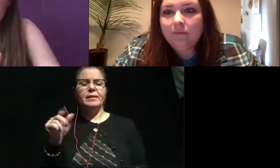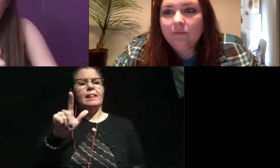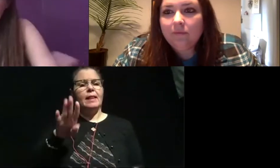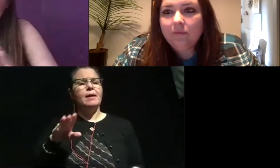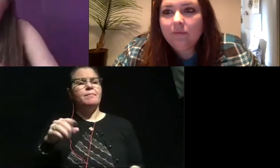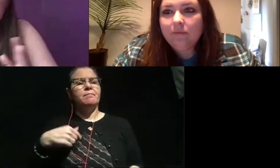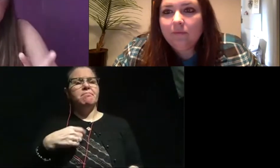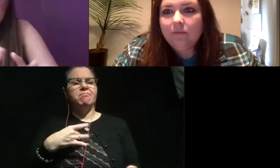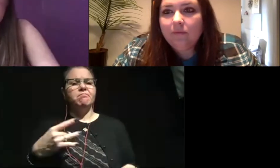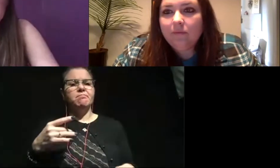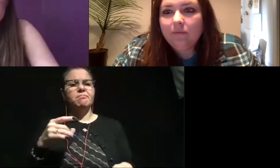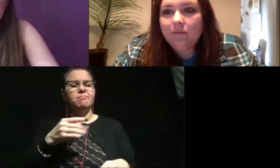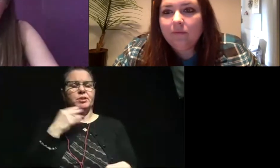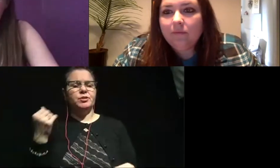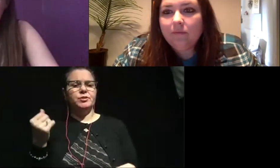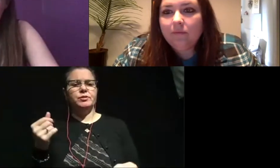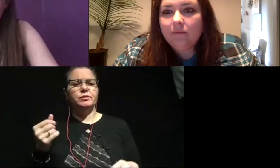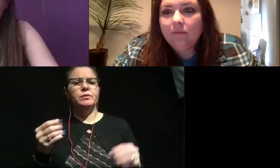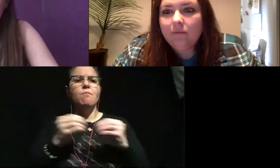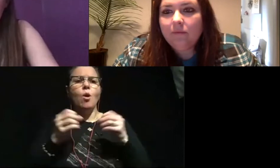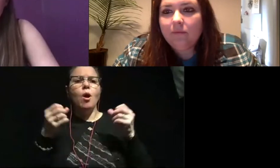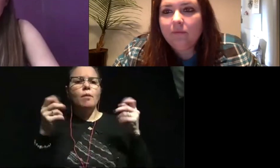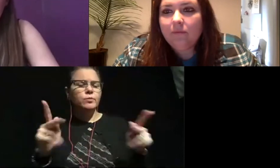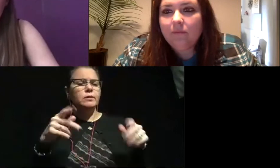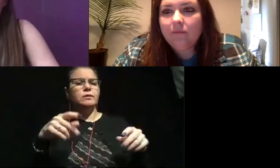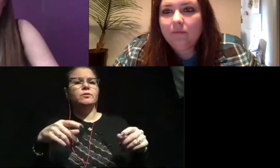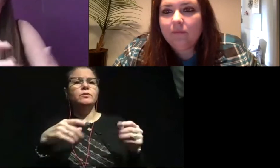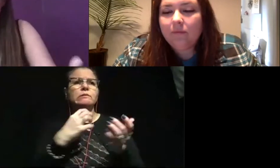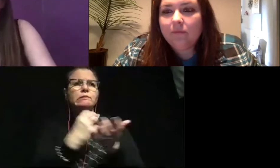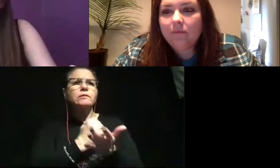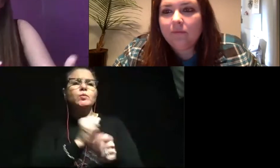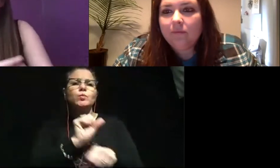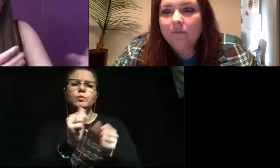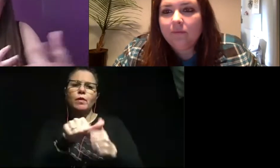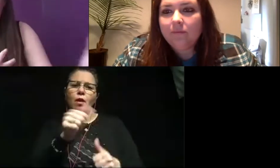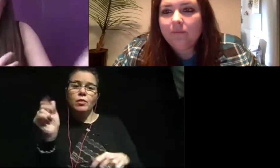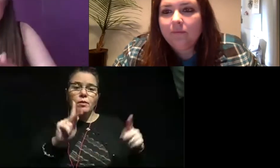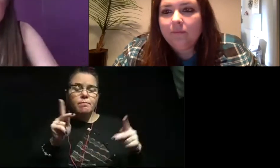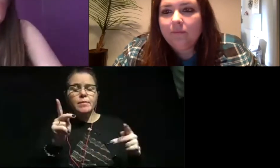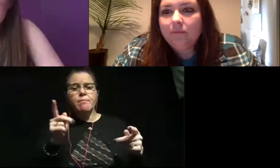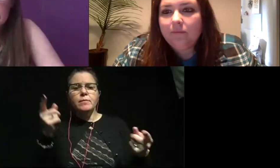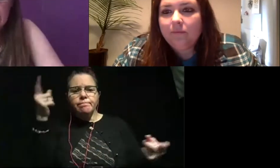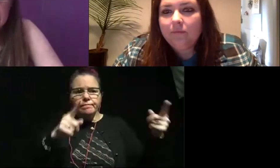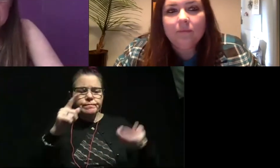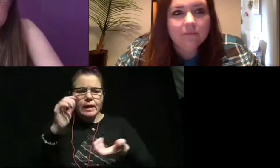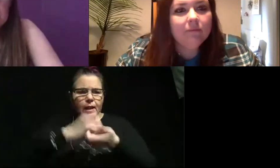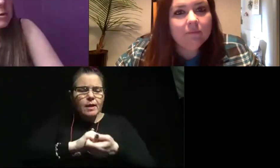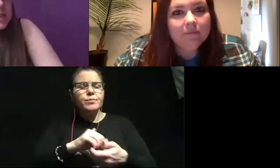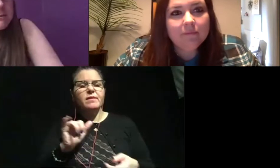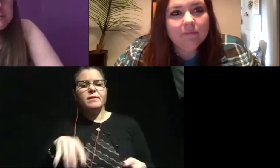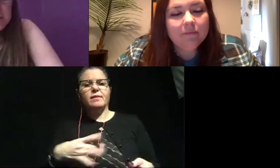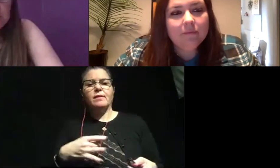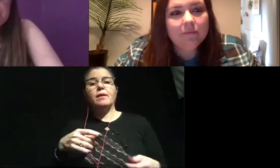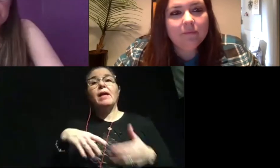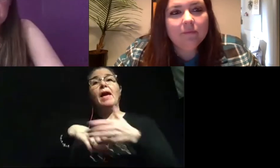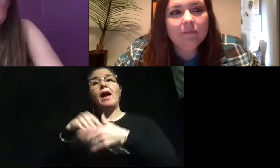lot. I like working in the lab because I have more opportunities to work with other people. And collaborate and things like that. But going